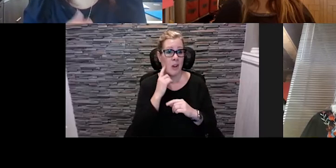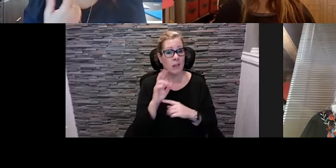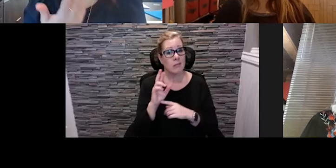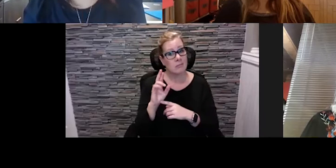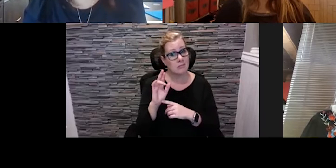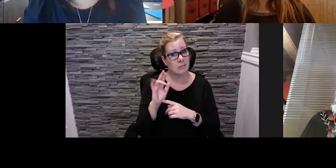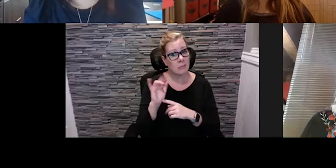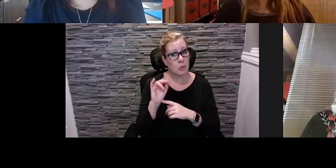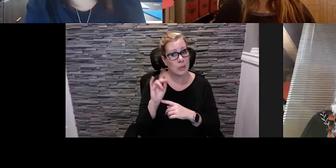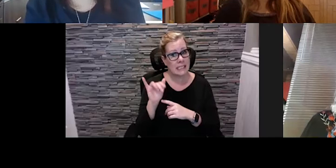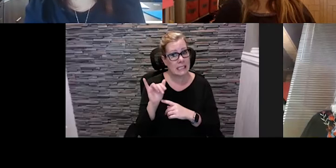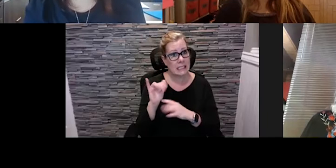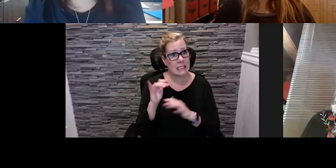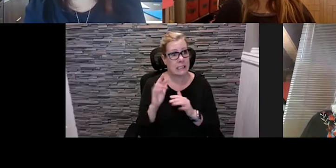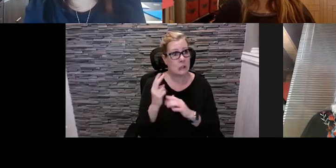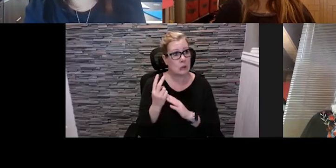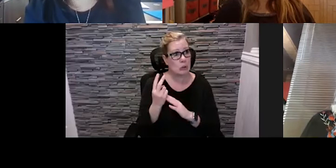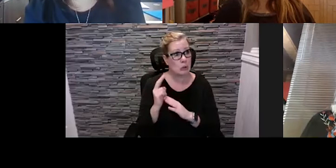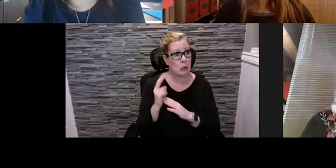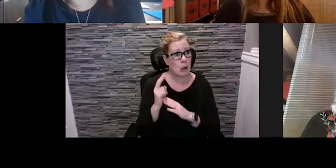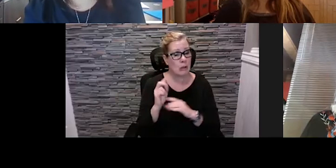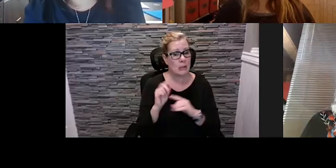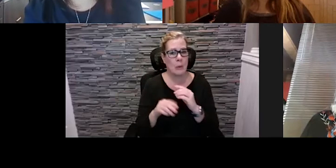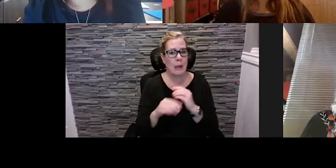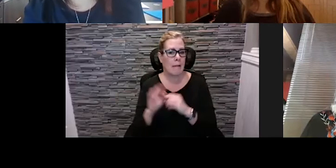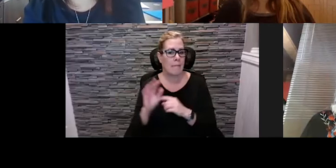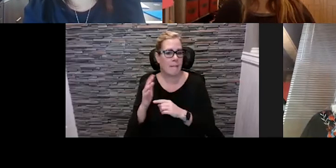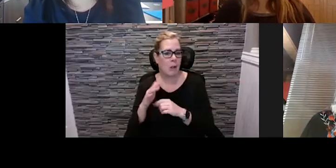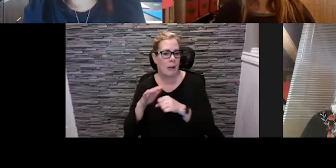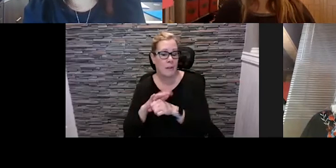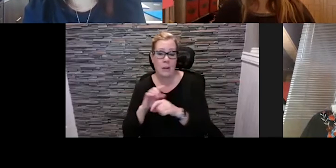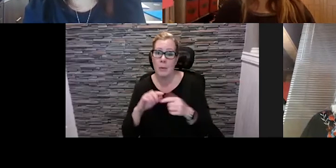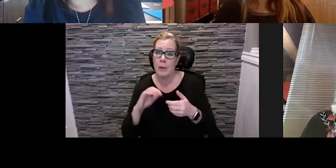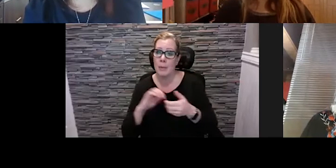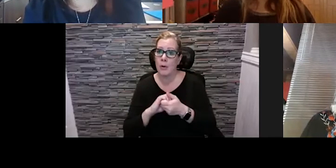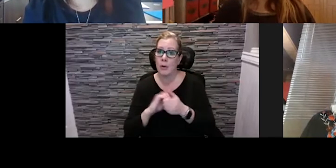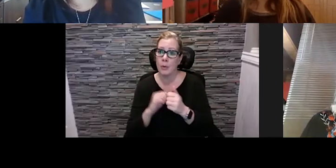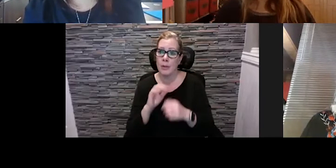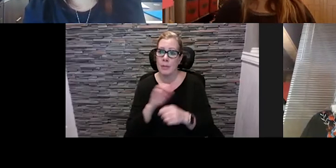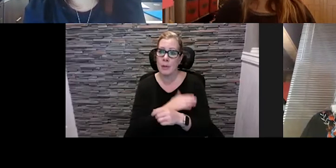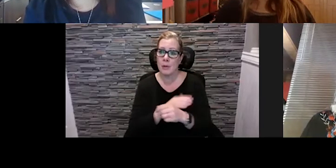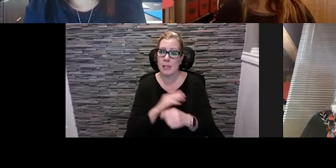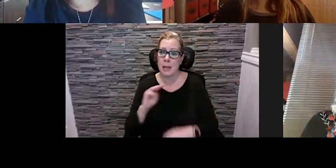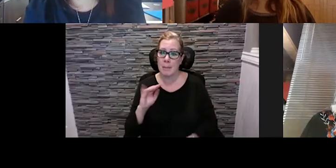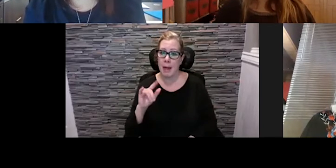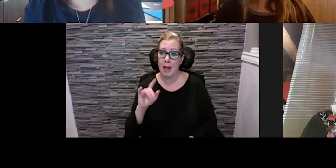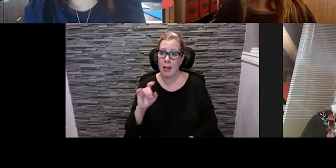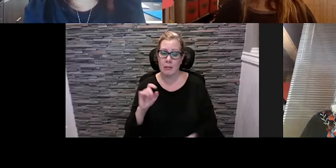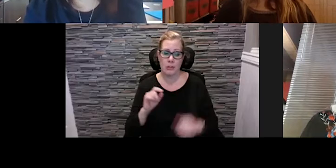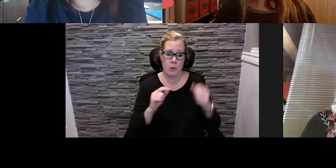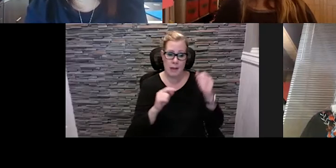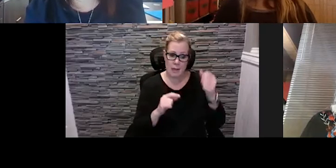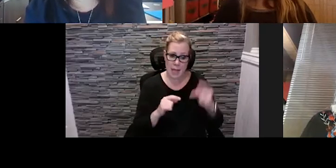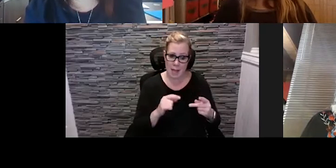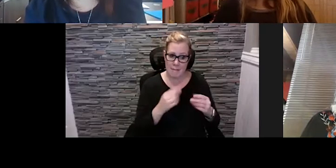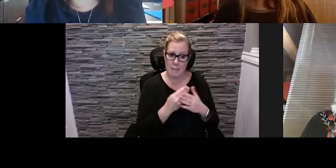and then uh we added a five dollar cover onto it but we partnered with music mile and said we will be giving half the proceeds back to music mile and